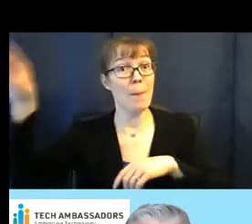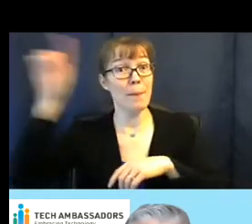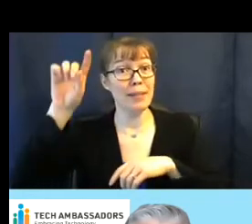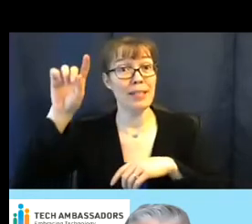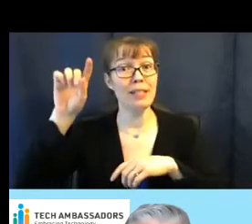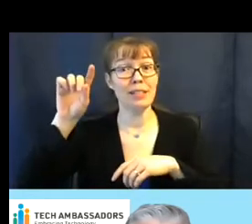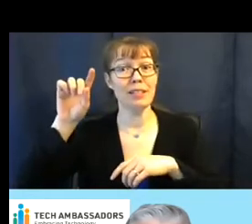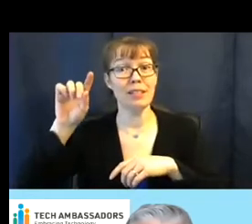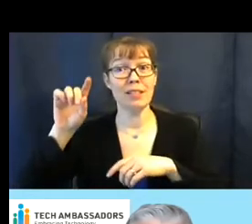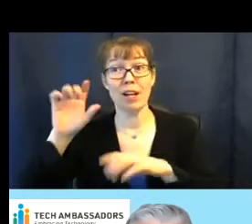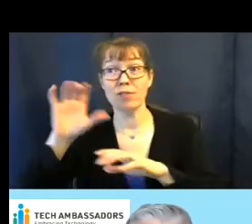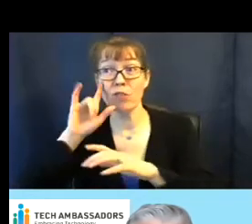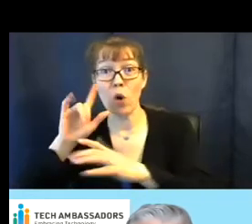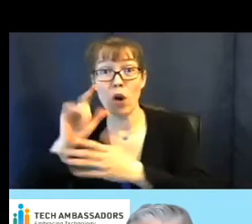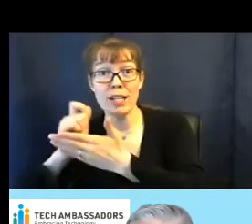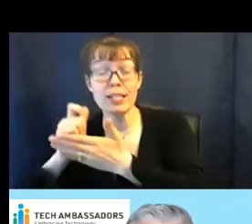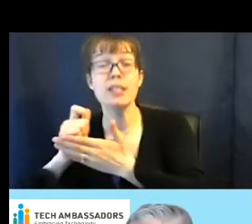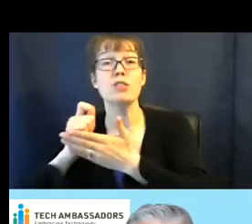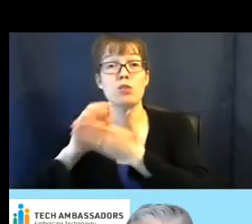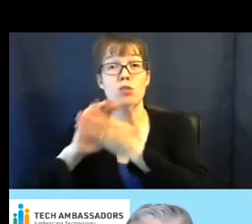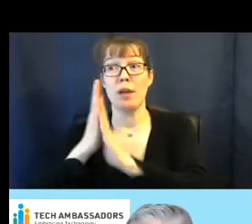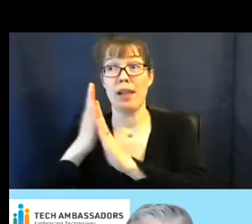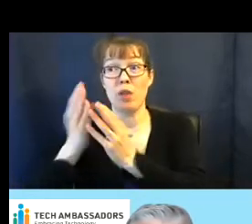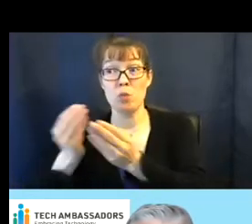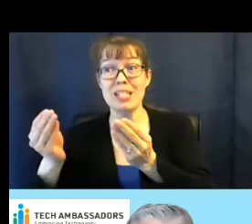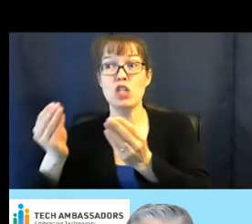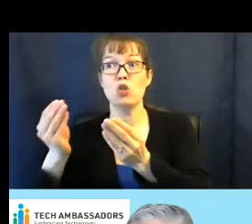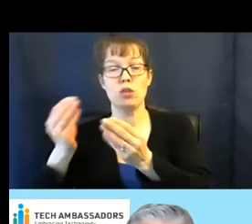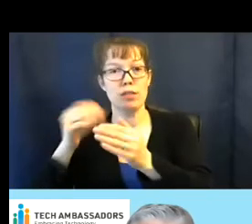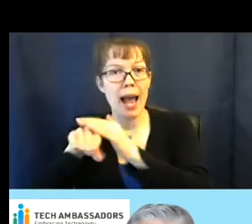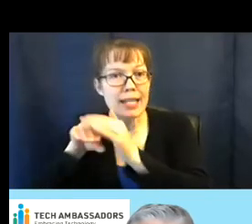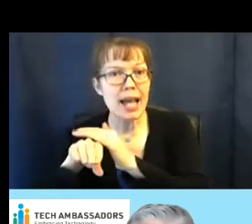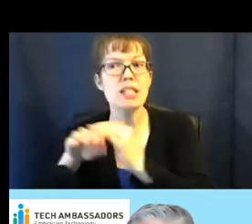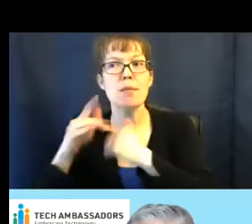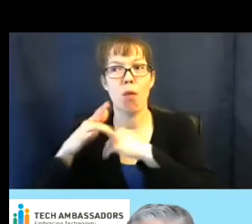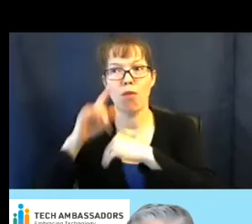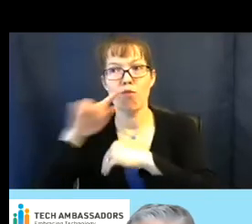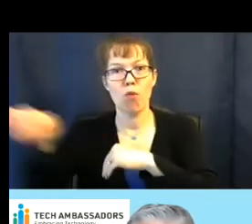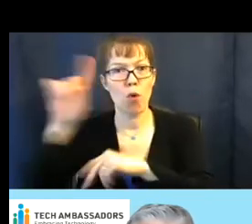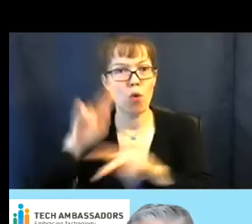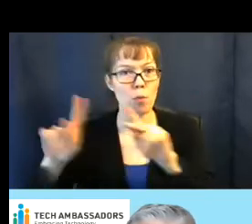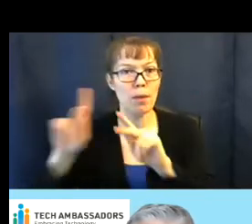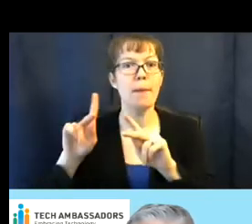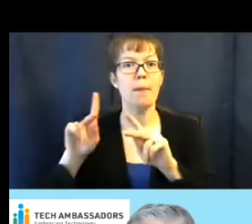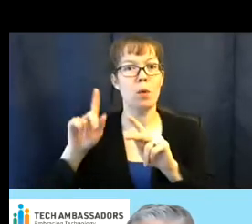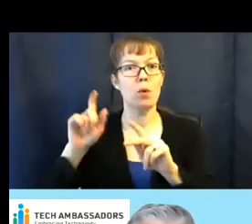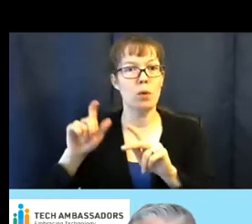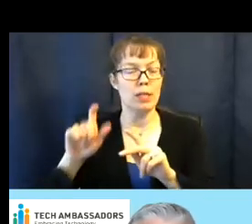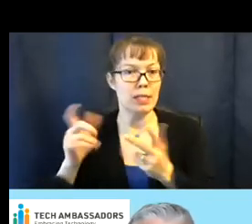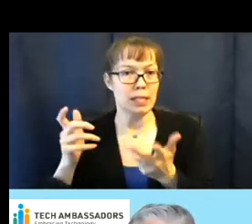assistants to make their materials more accessible to people that process information a little bit differently.